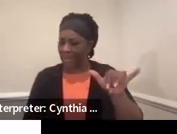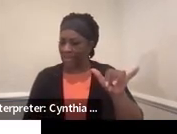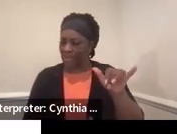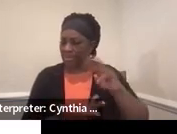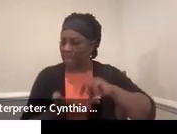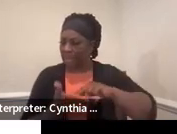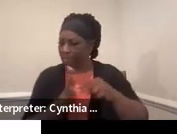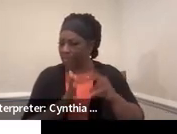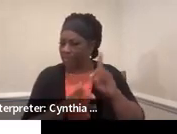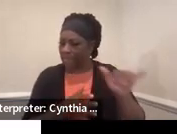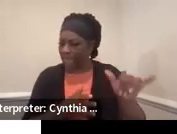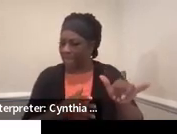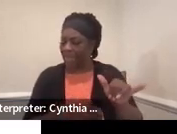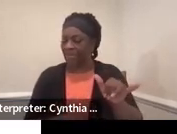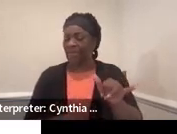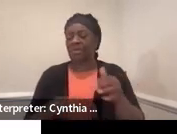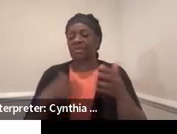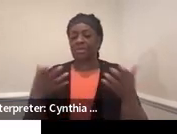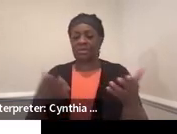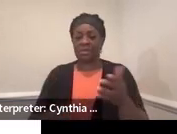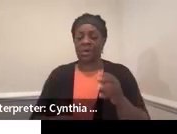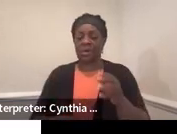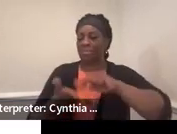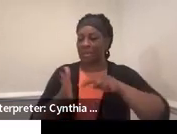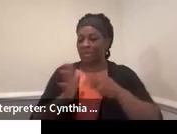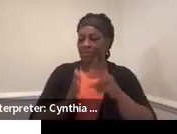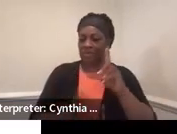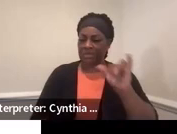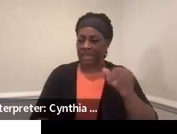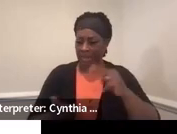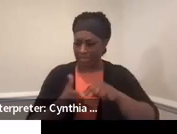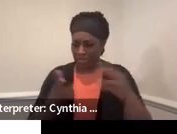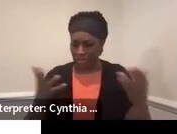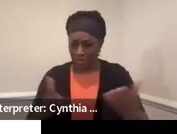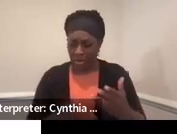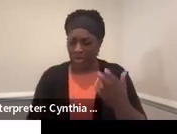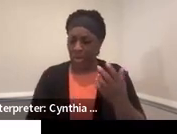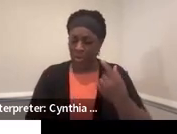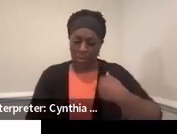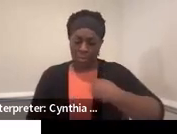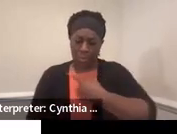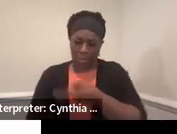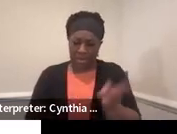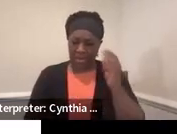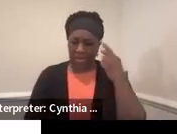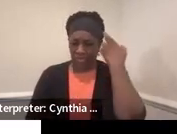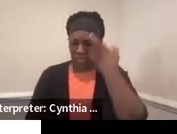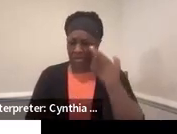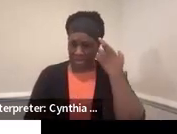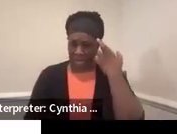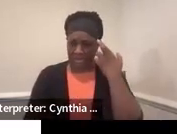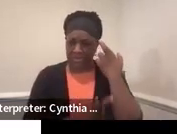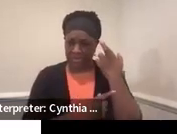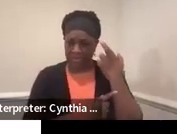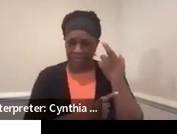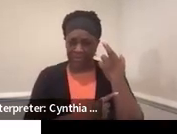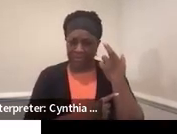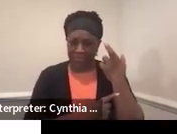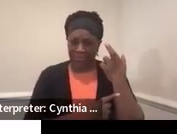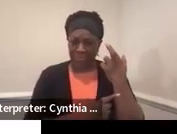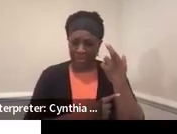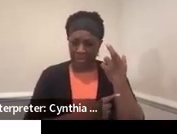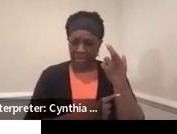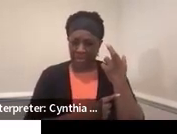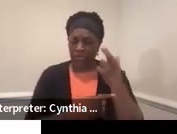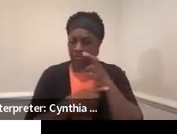So when speaking to Meaningful Day, we need to realize that our scholars should be